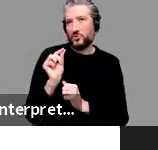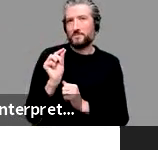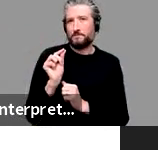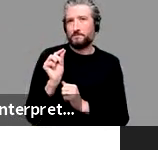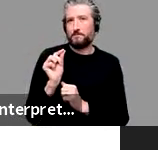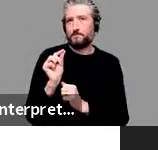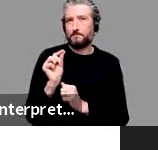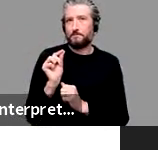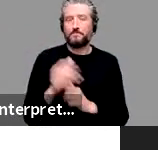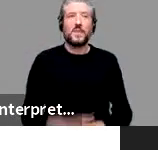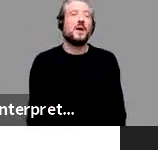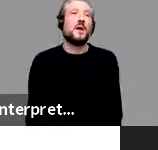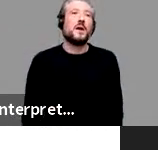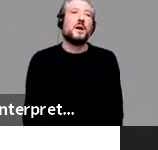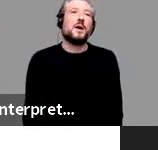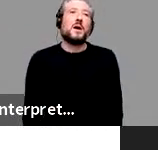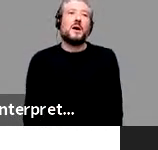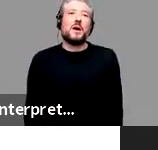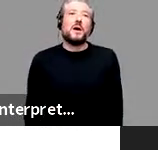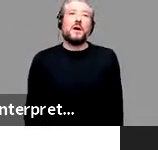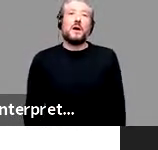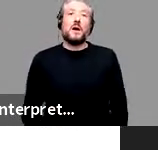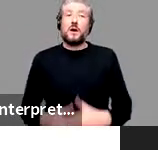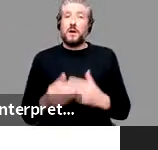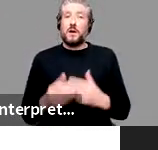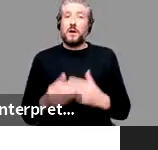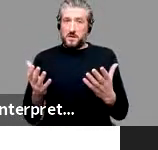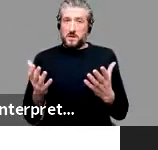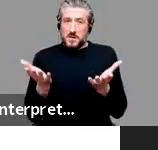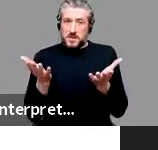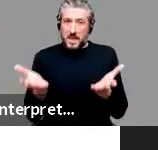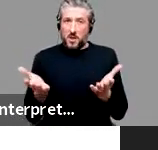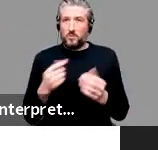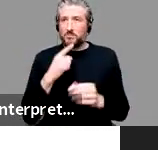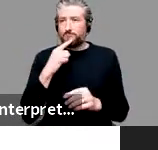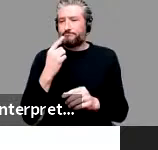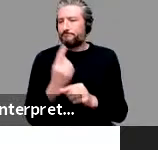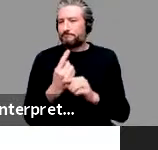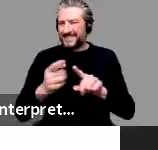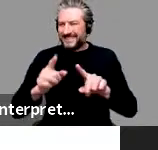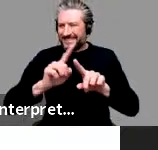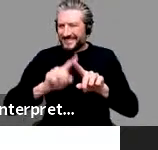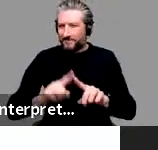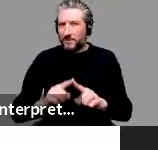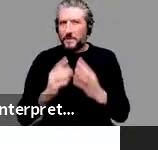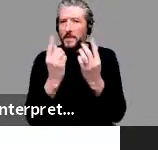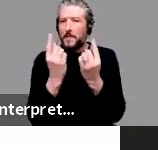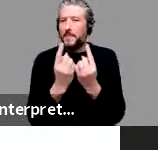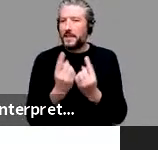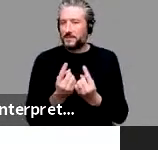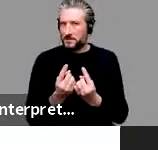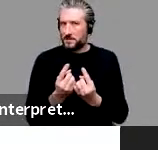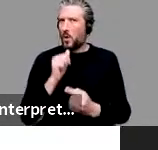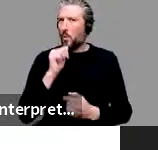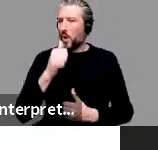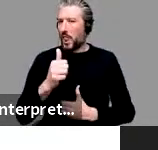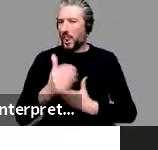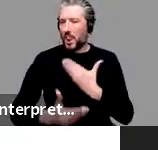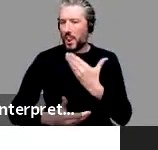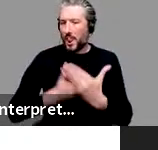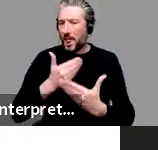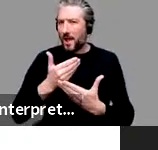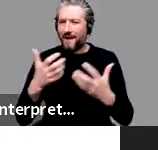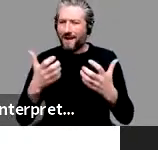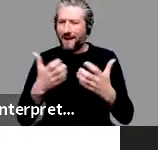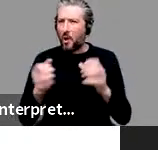Um, I I'm going to talk about a few different things and they each have slightly different morals and I I'm going to explain how they hang together